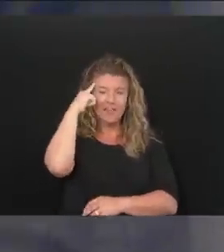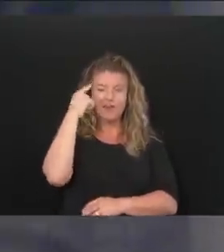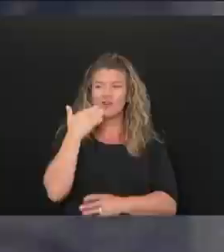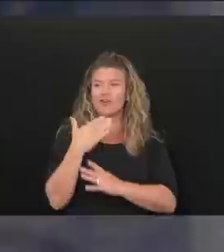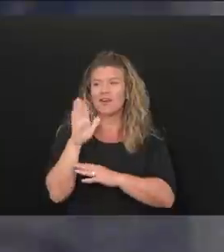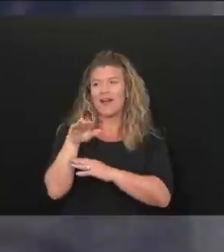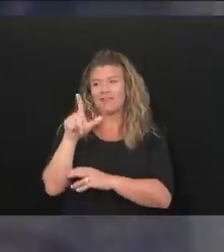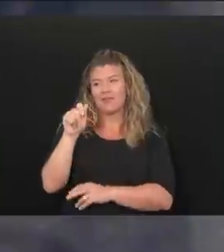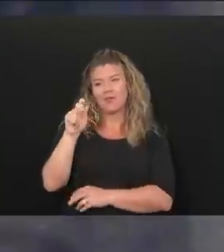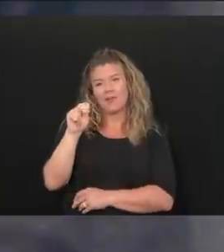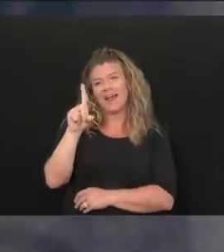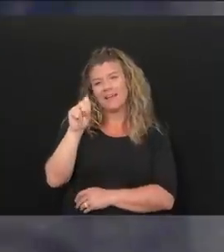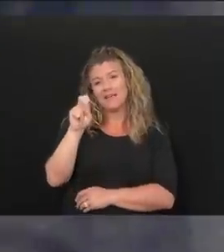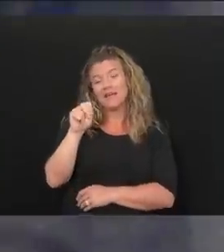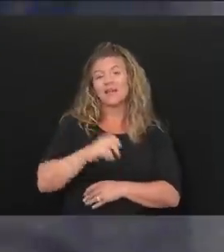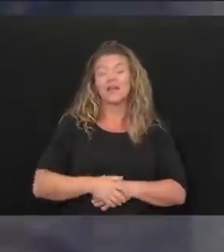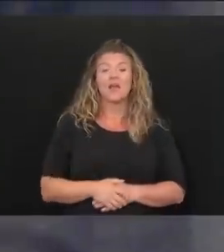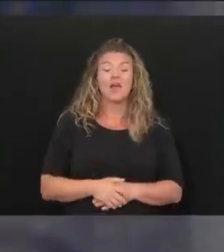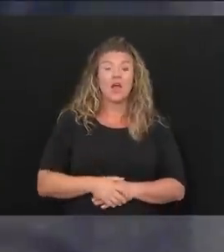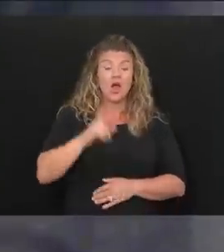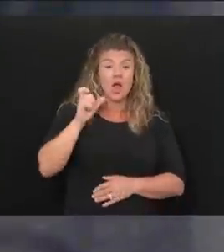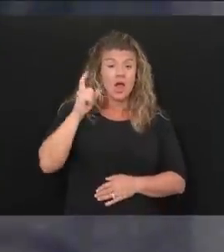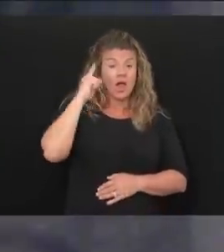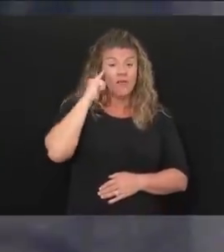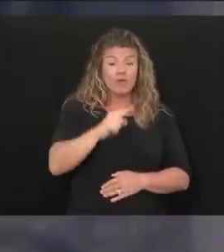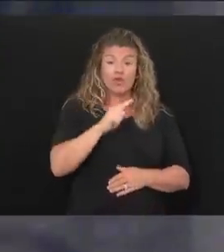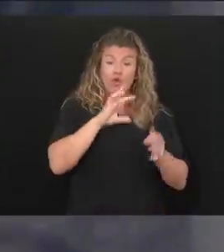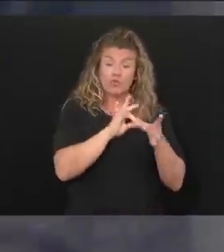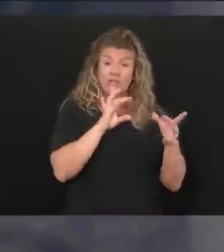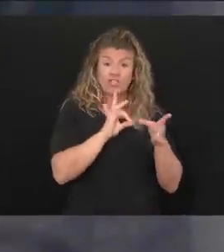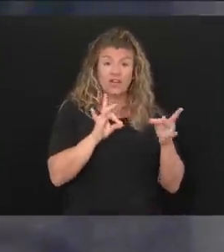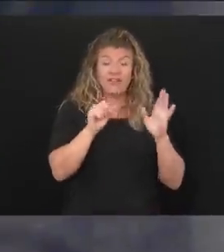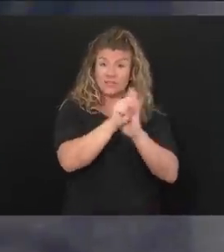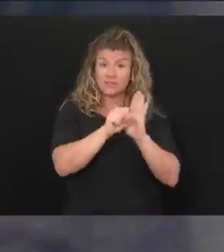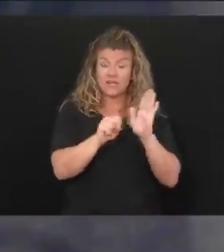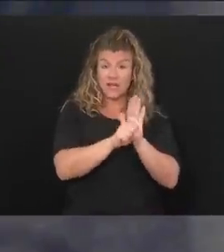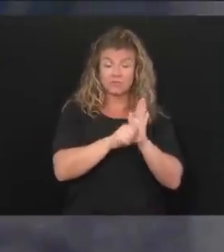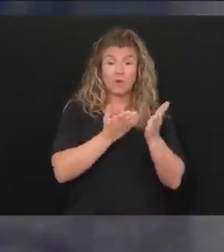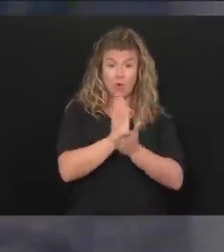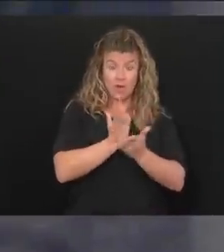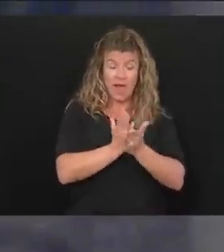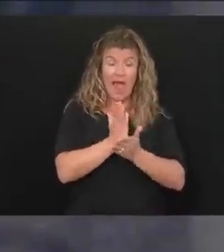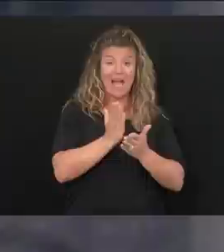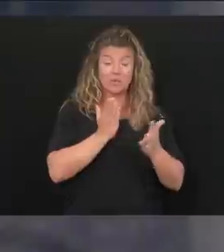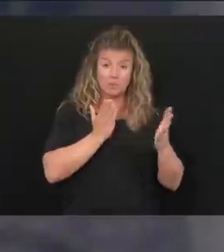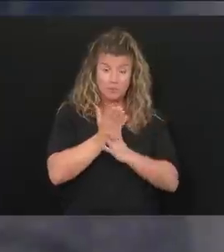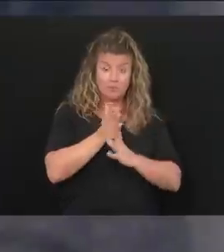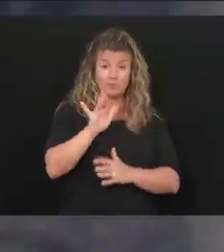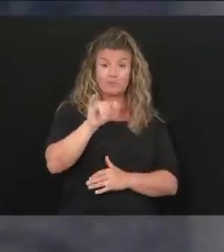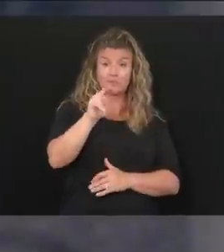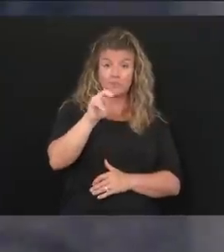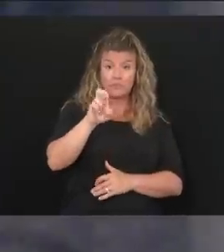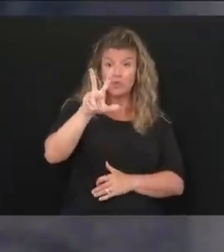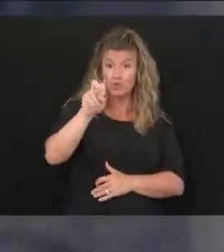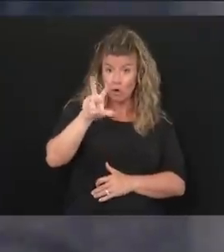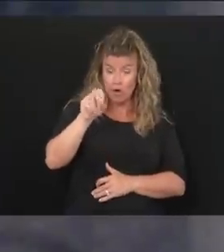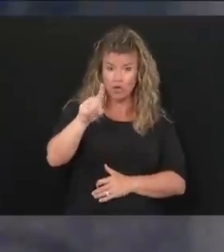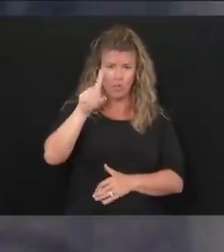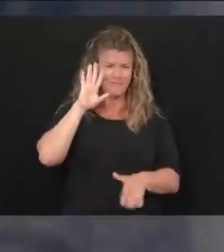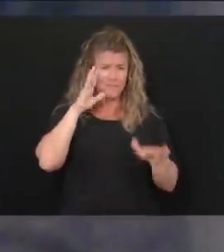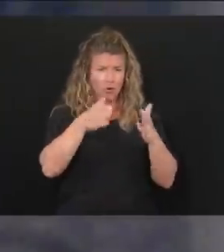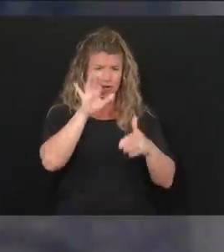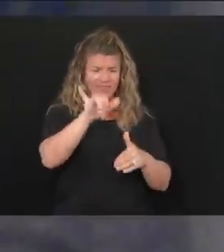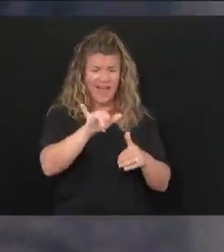Governor, you said we're okay as a state to get through June 30th, and you've been focused on that and talking to your